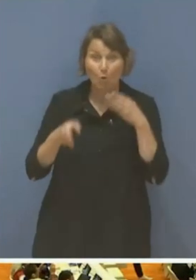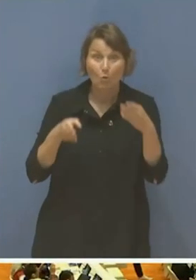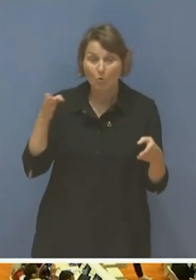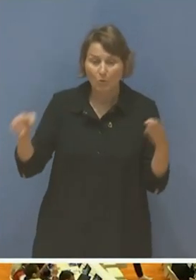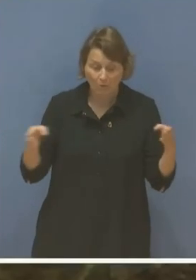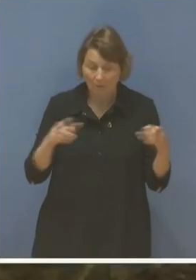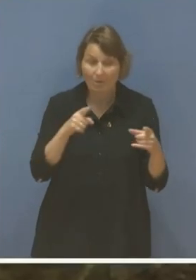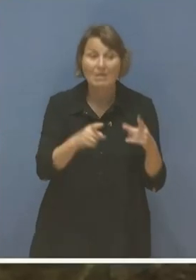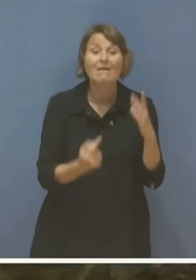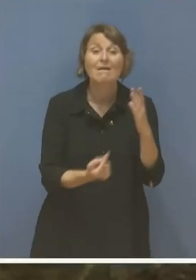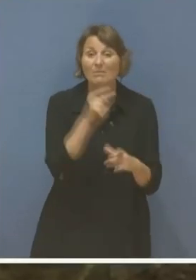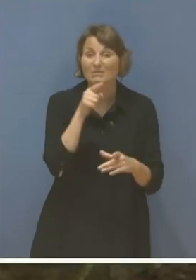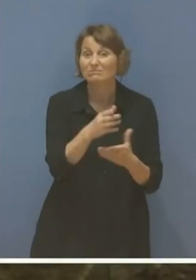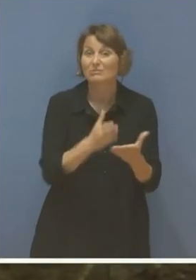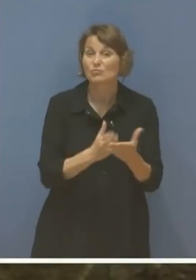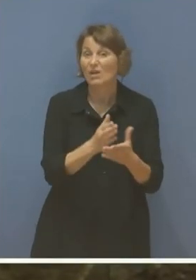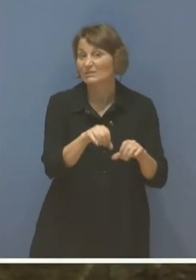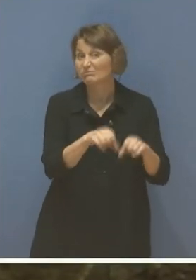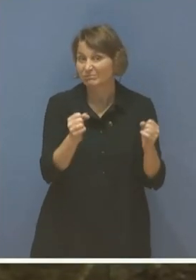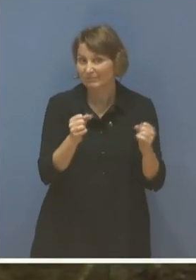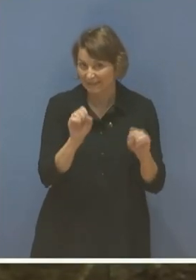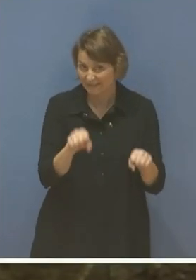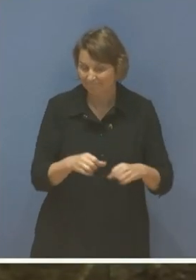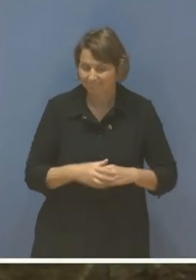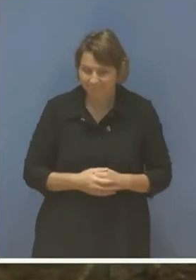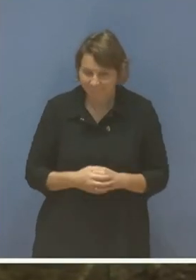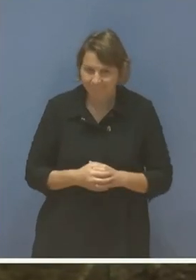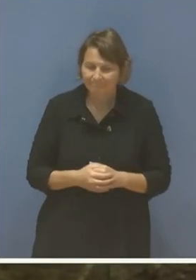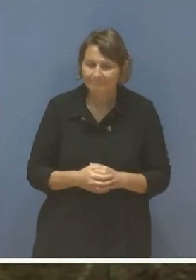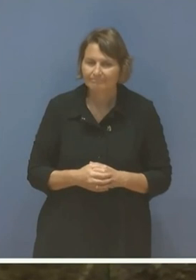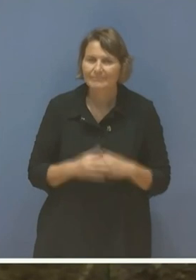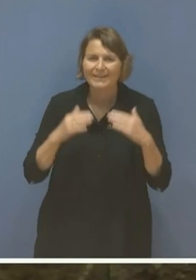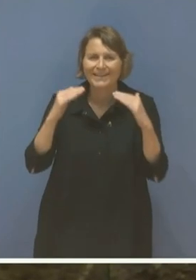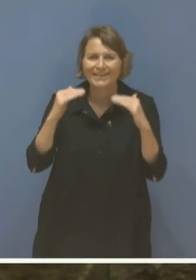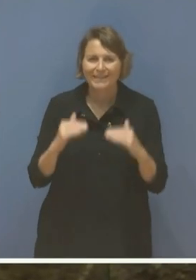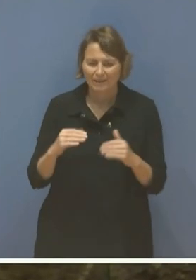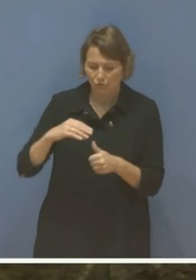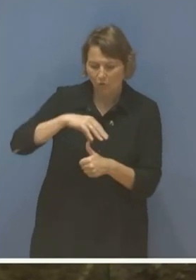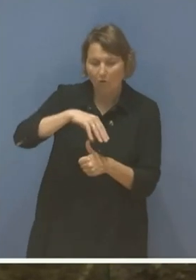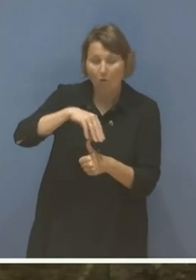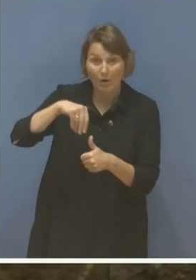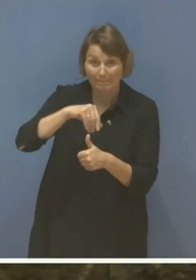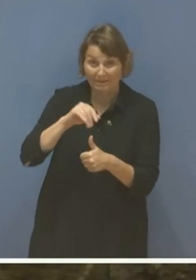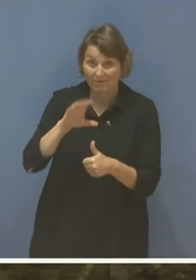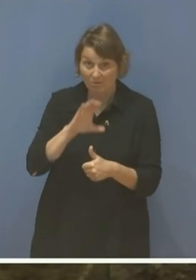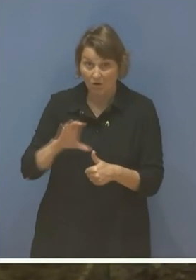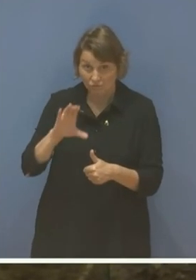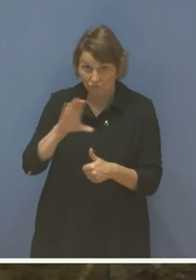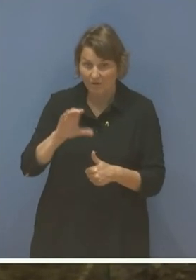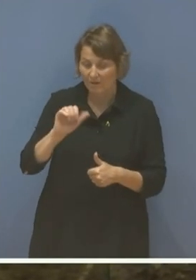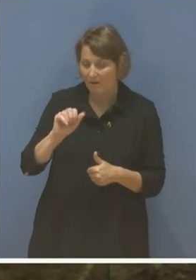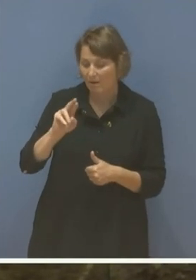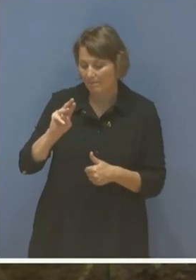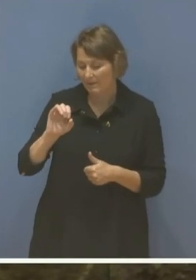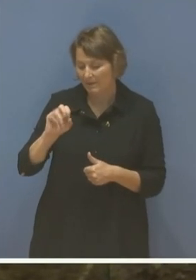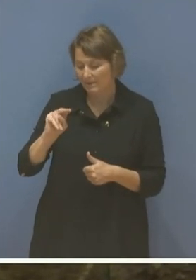Next speaker is Assembly of Armenians of Western Armenia, Armenak Aparamian.